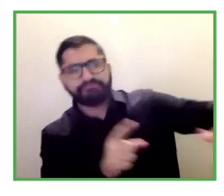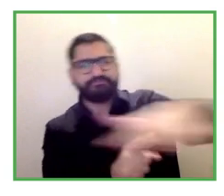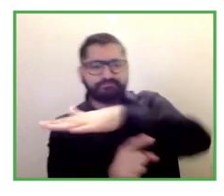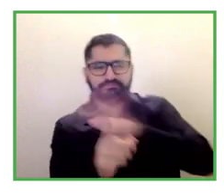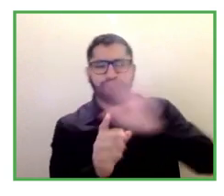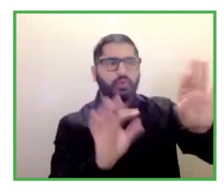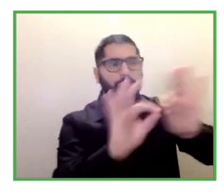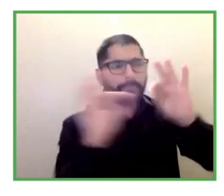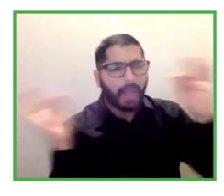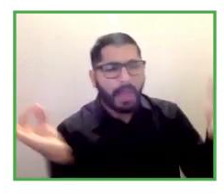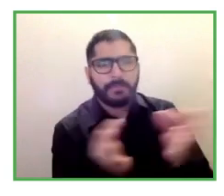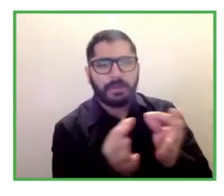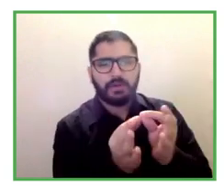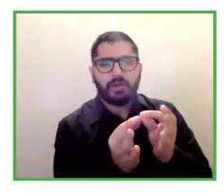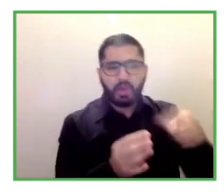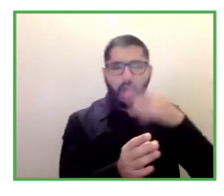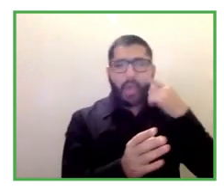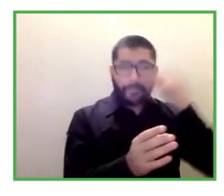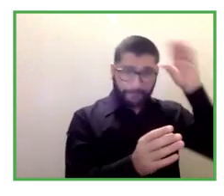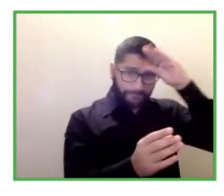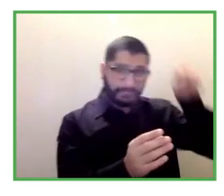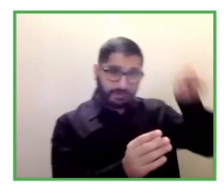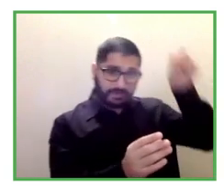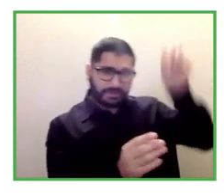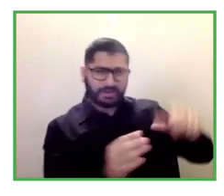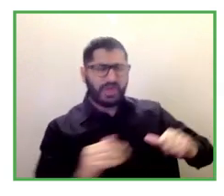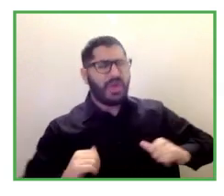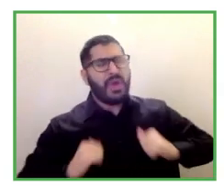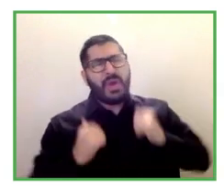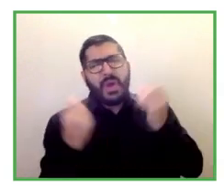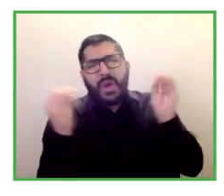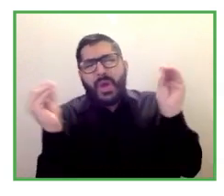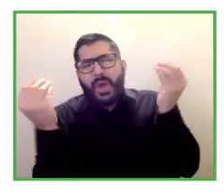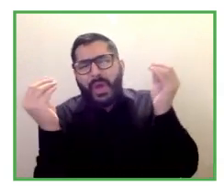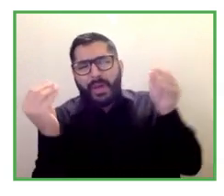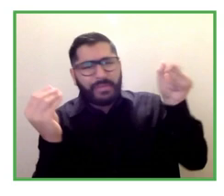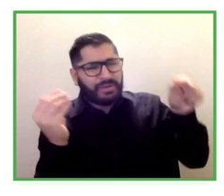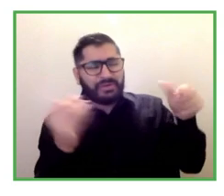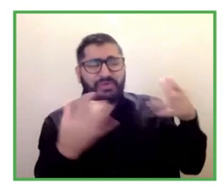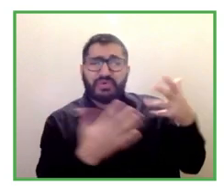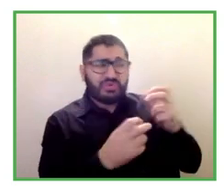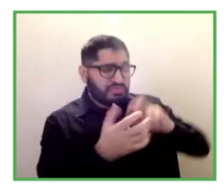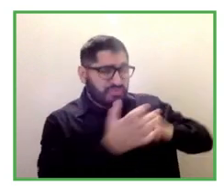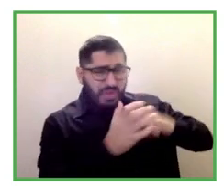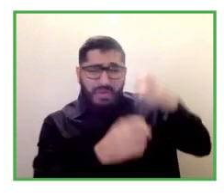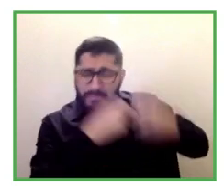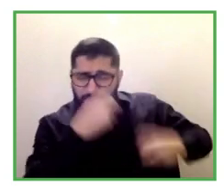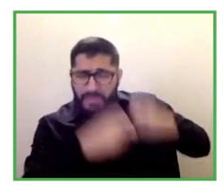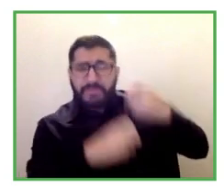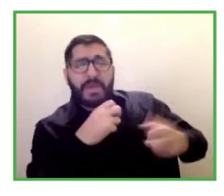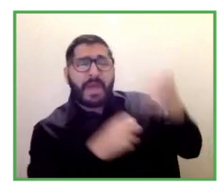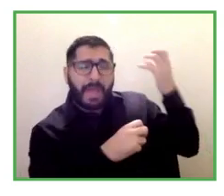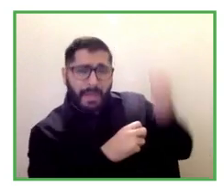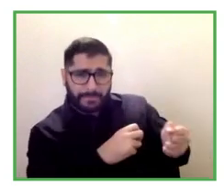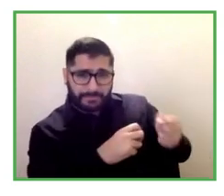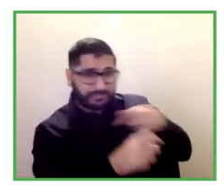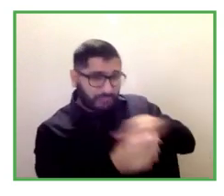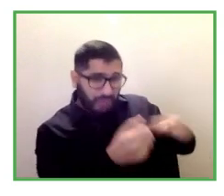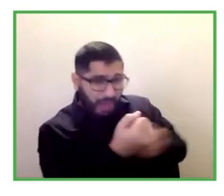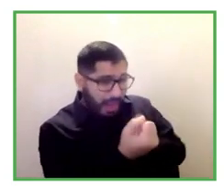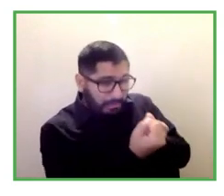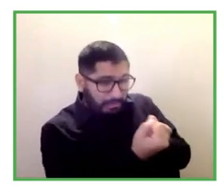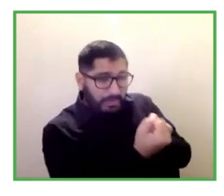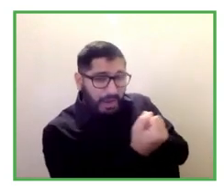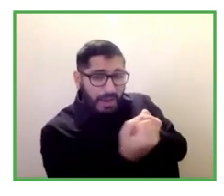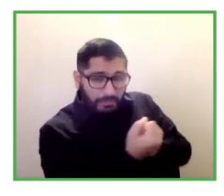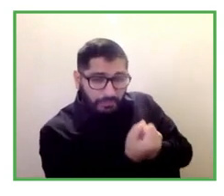sustain his employment now for us to overcome which we have found in the past works the best is